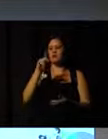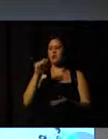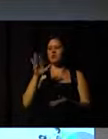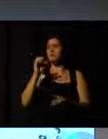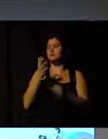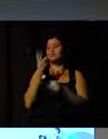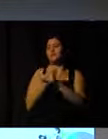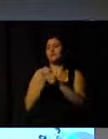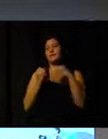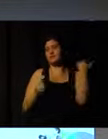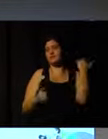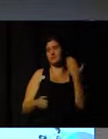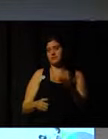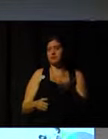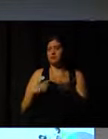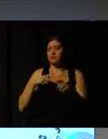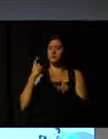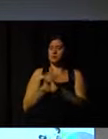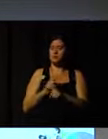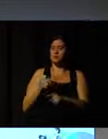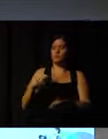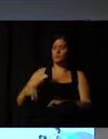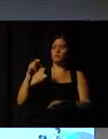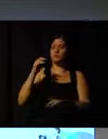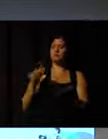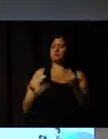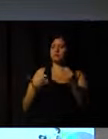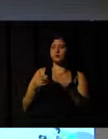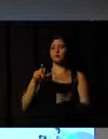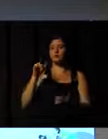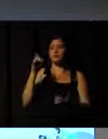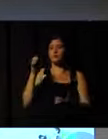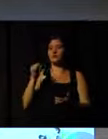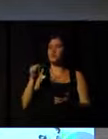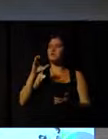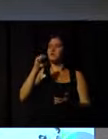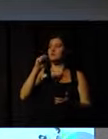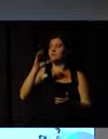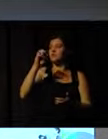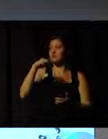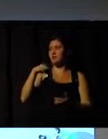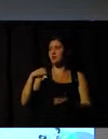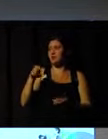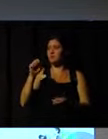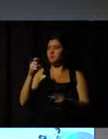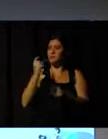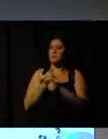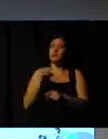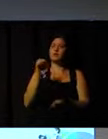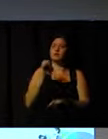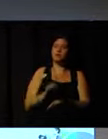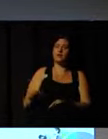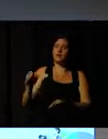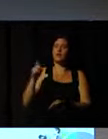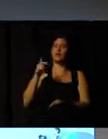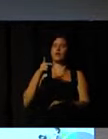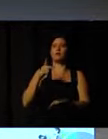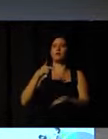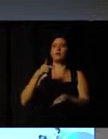of youngsters in the World Cup and Olympics. We have YMCA leaders